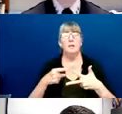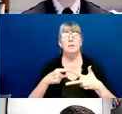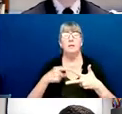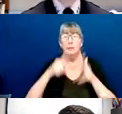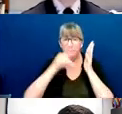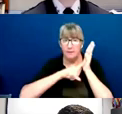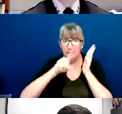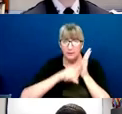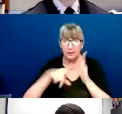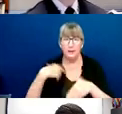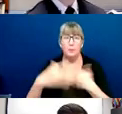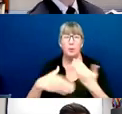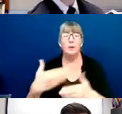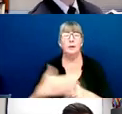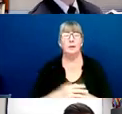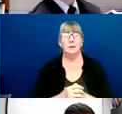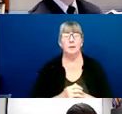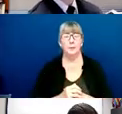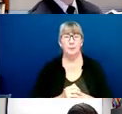process.